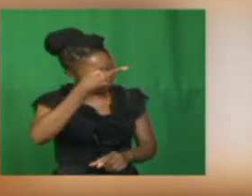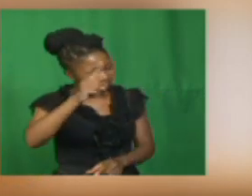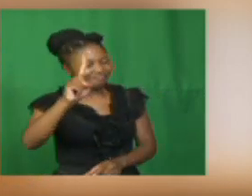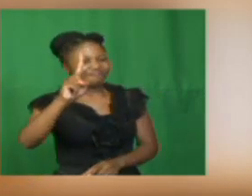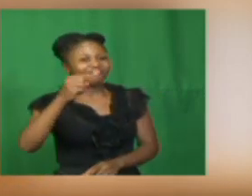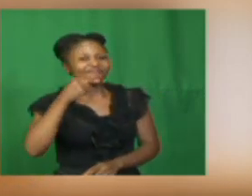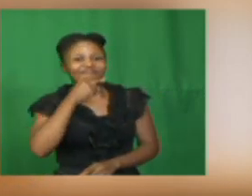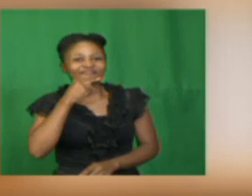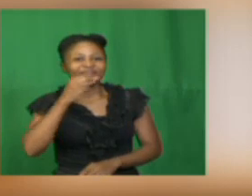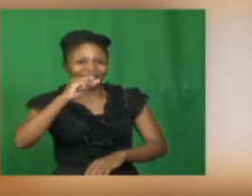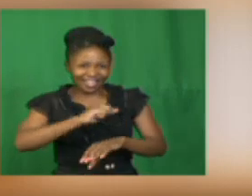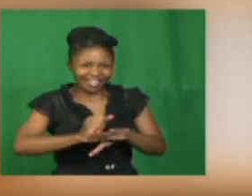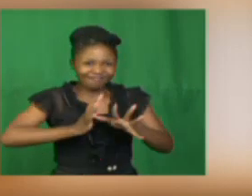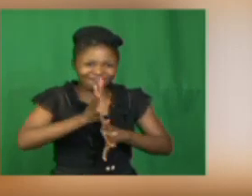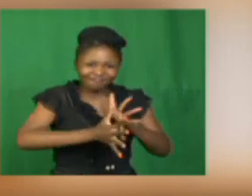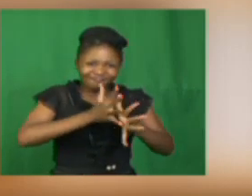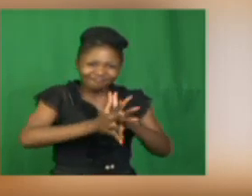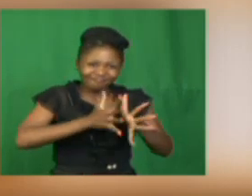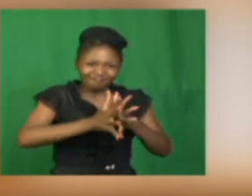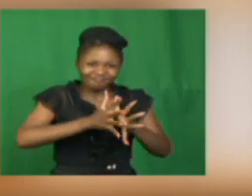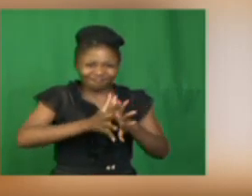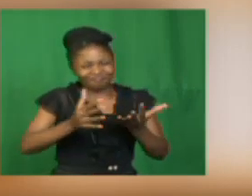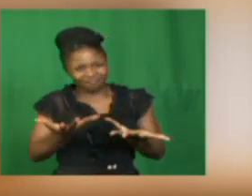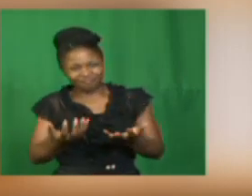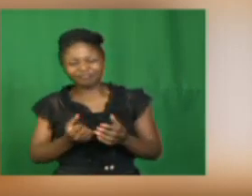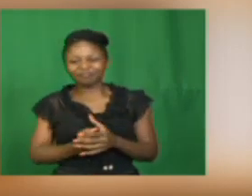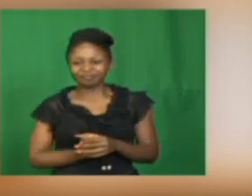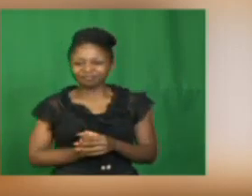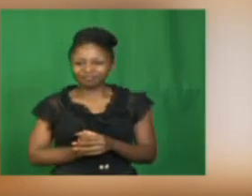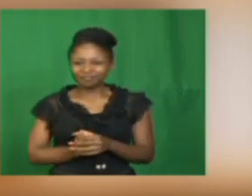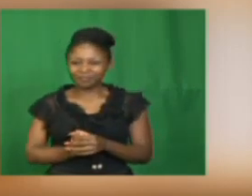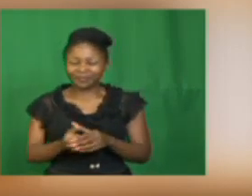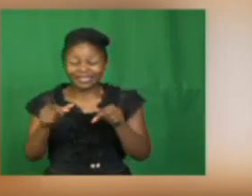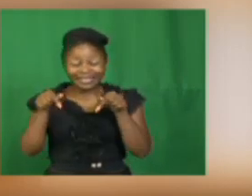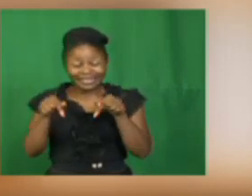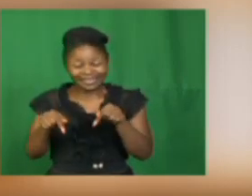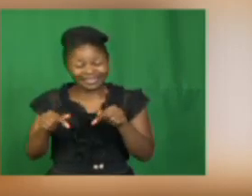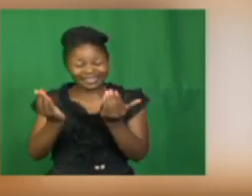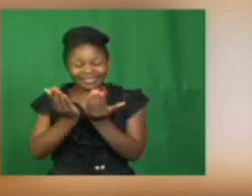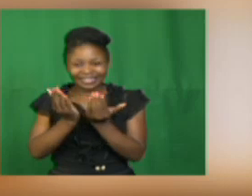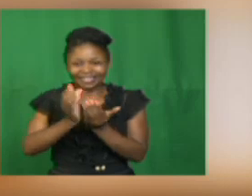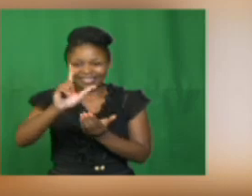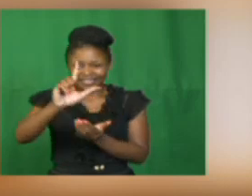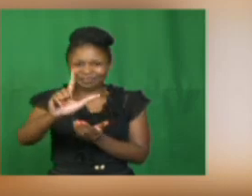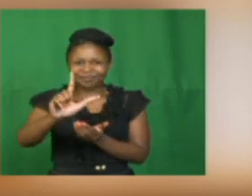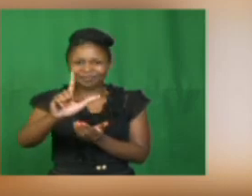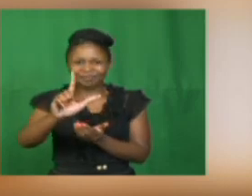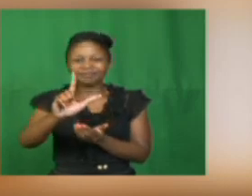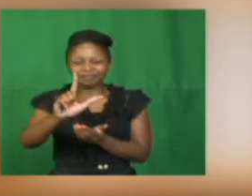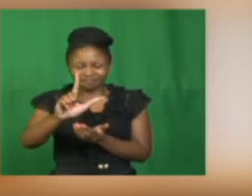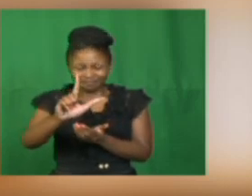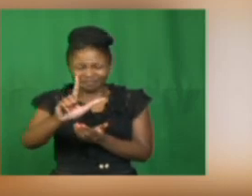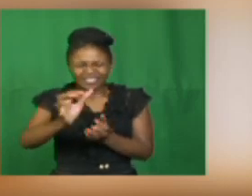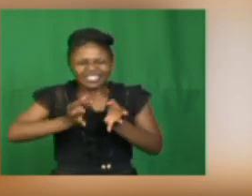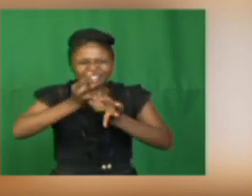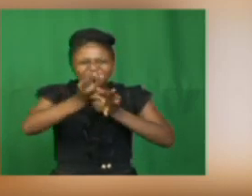Now, my dear grade 7s, let us look at defining the narrative.